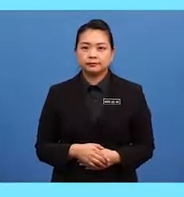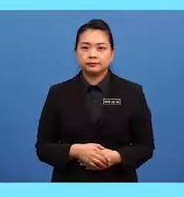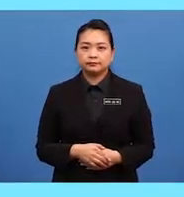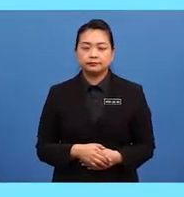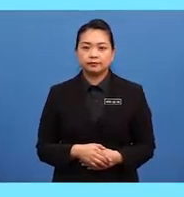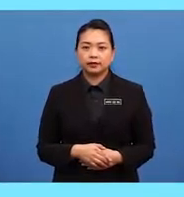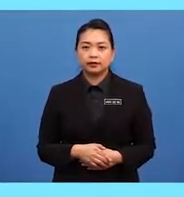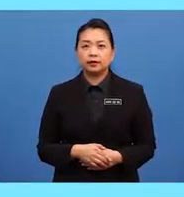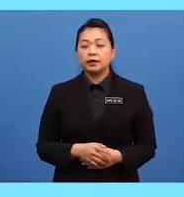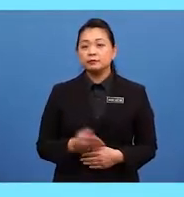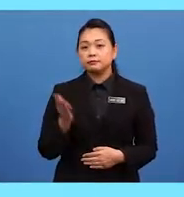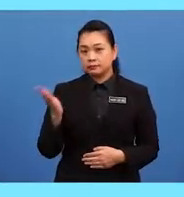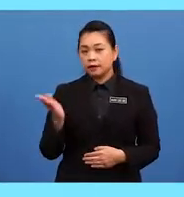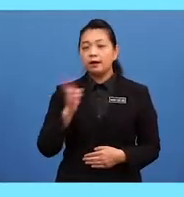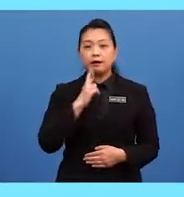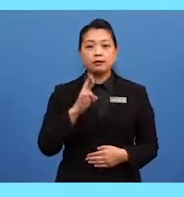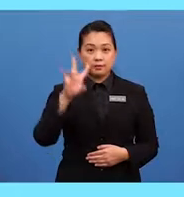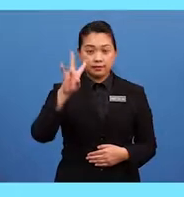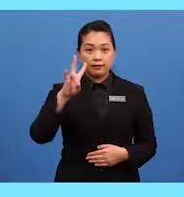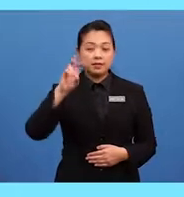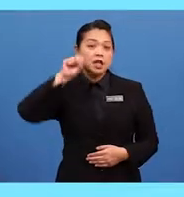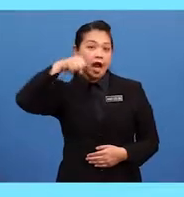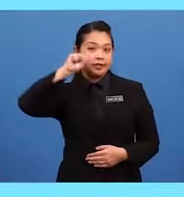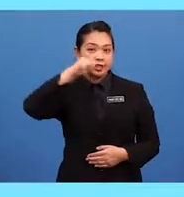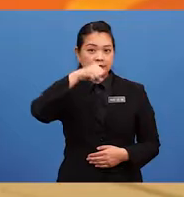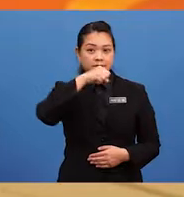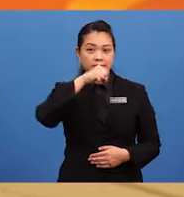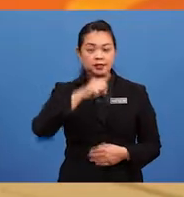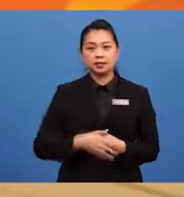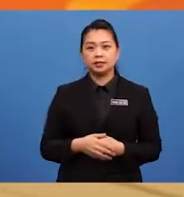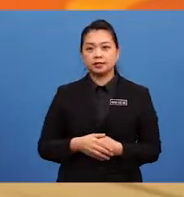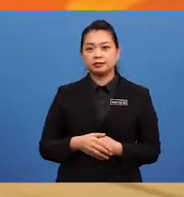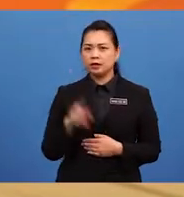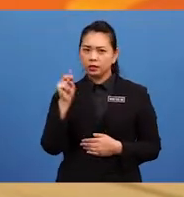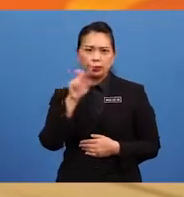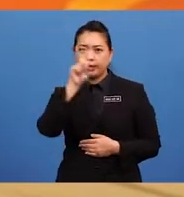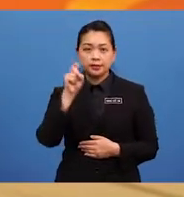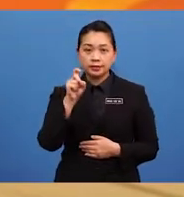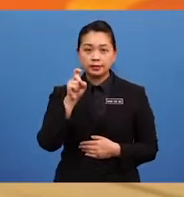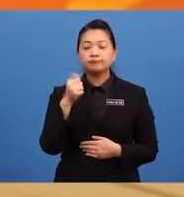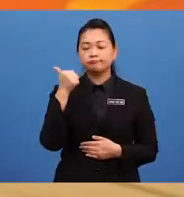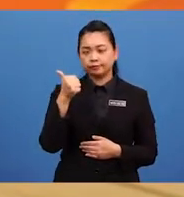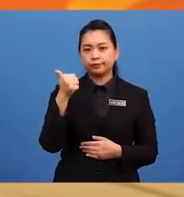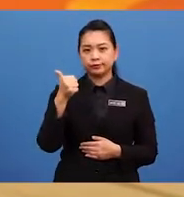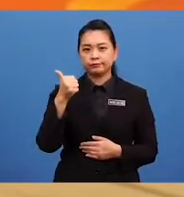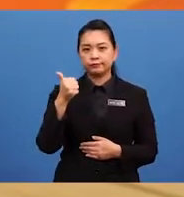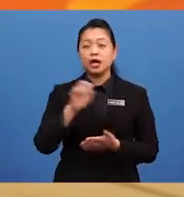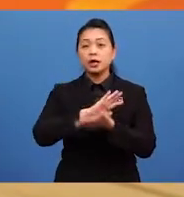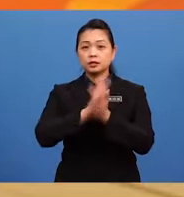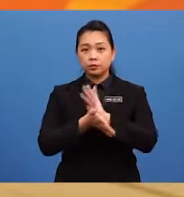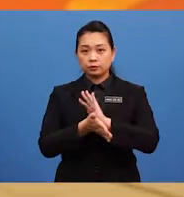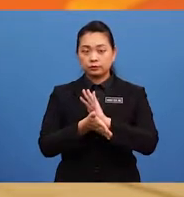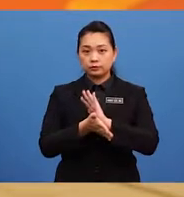There are seven carrots. No questions? Great. So,